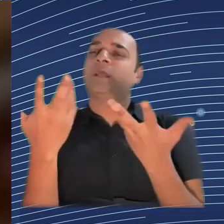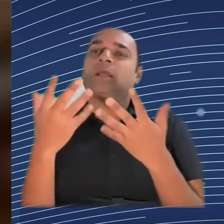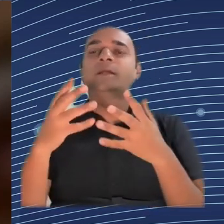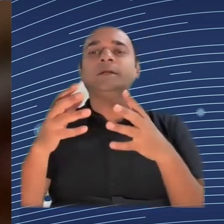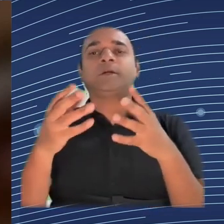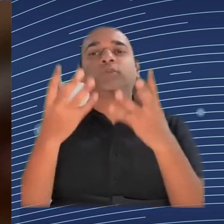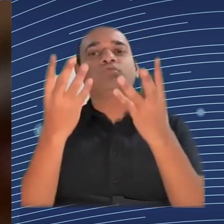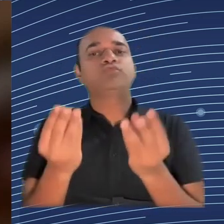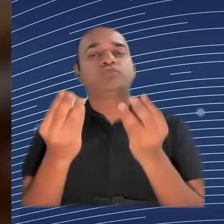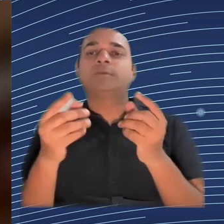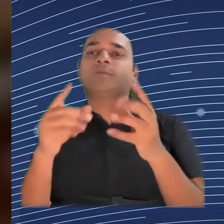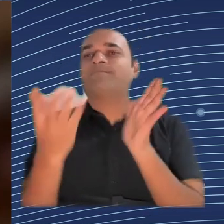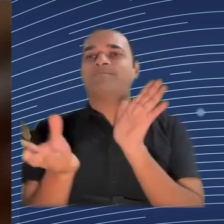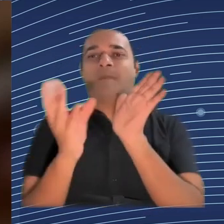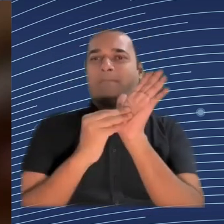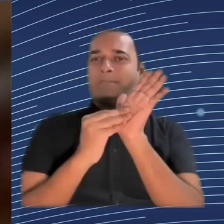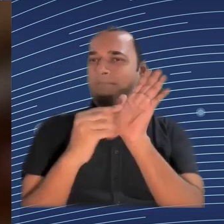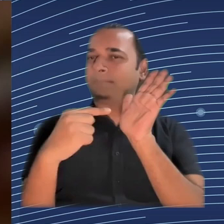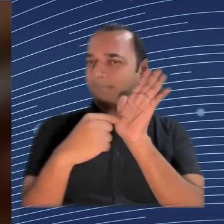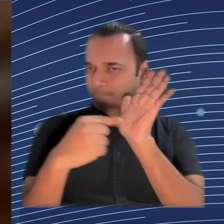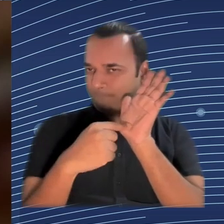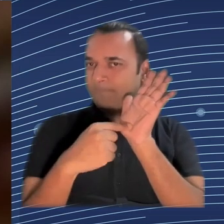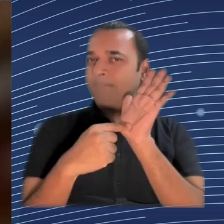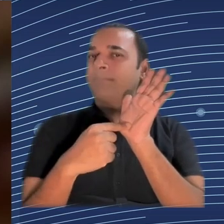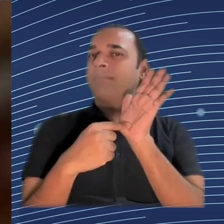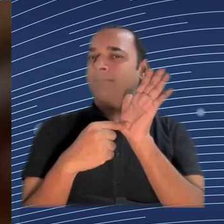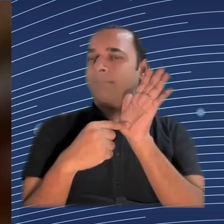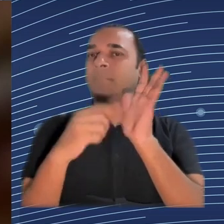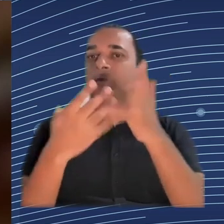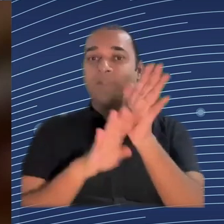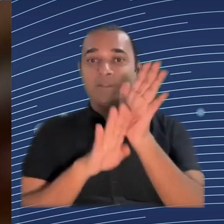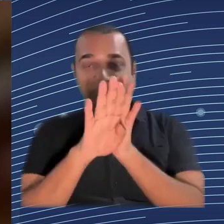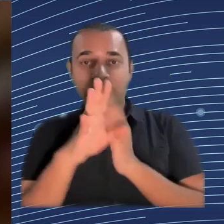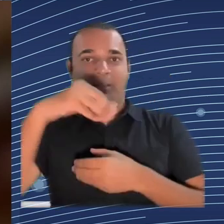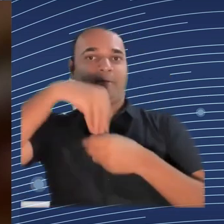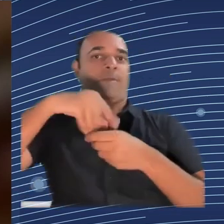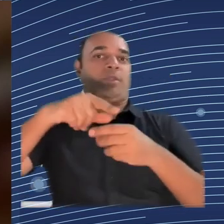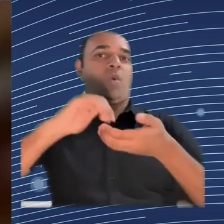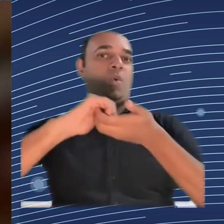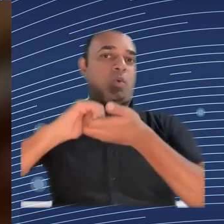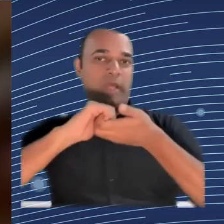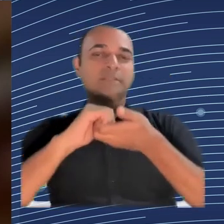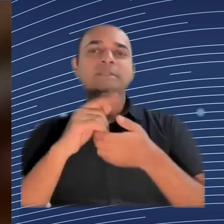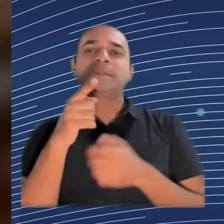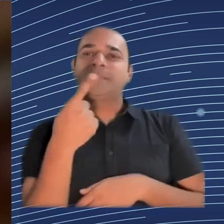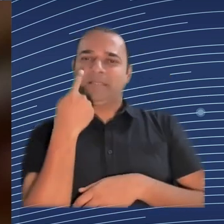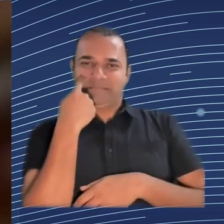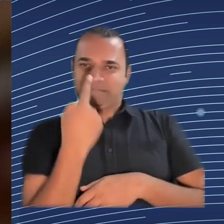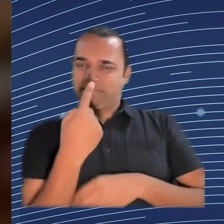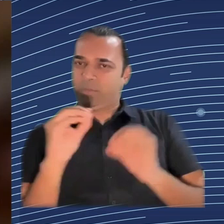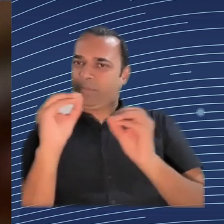the software development from scratch. So it trade secrets become a problem here and lack of transparency